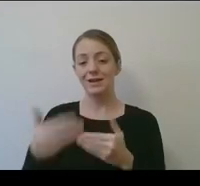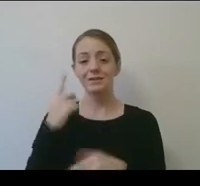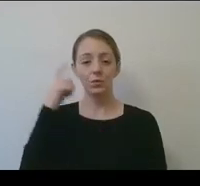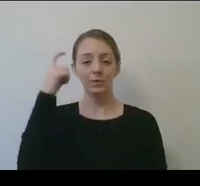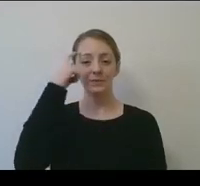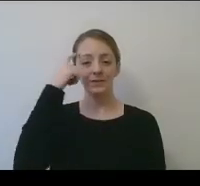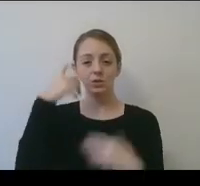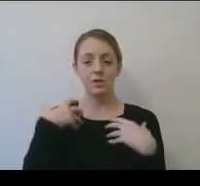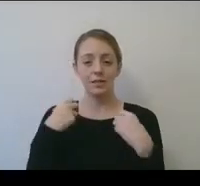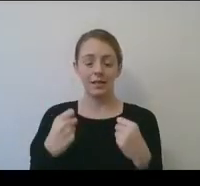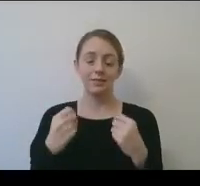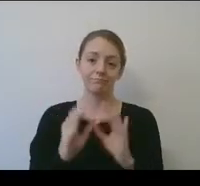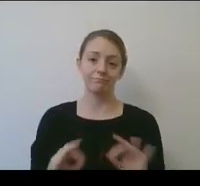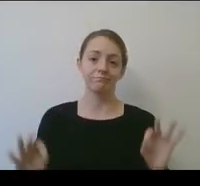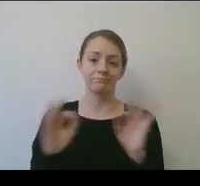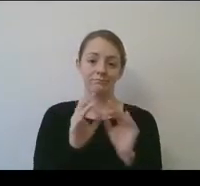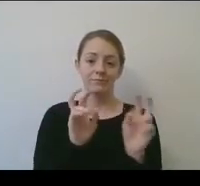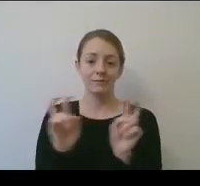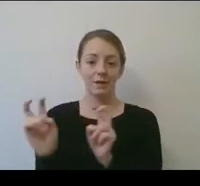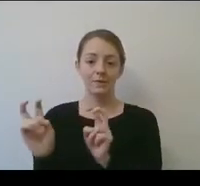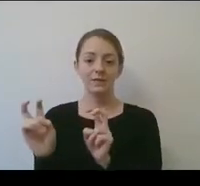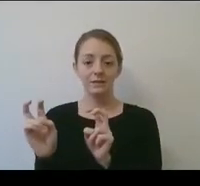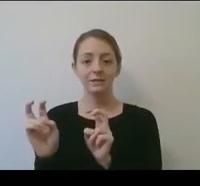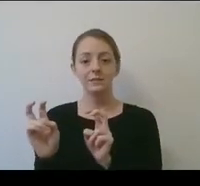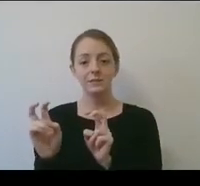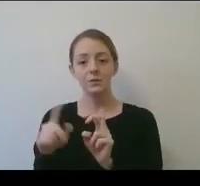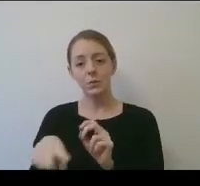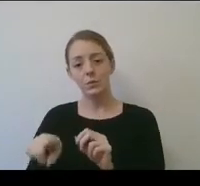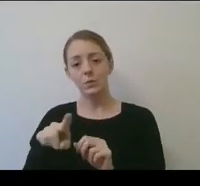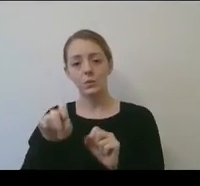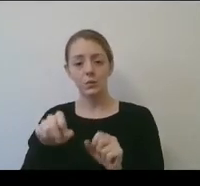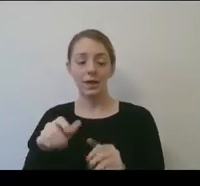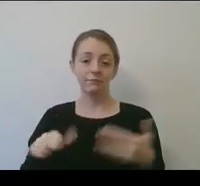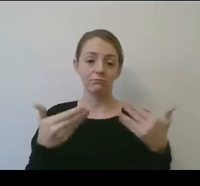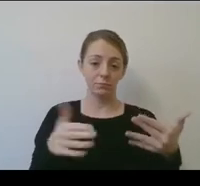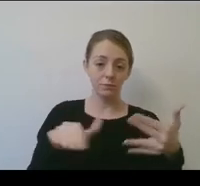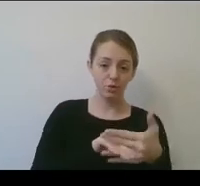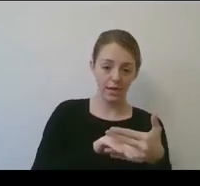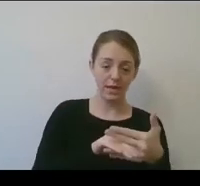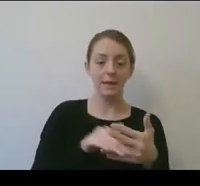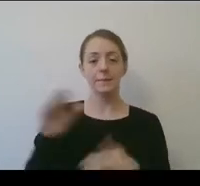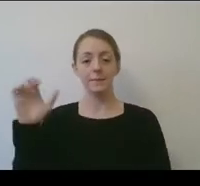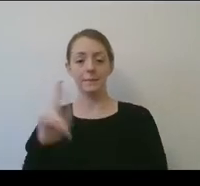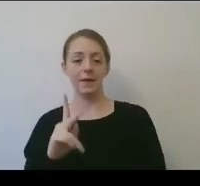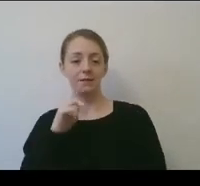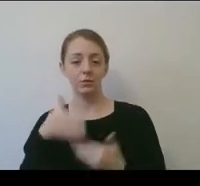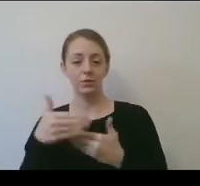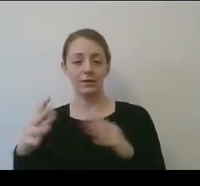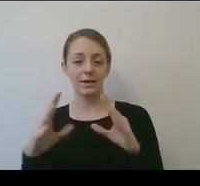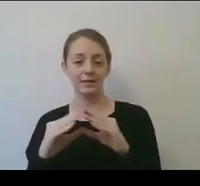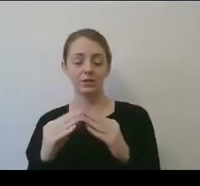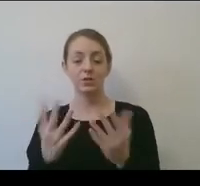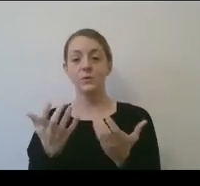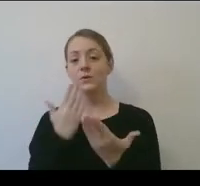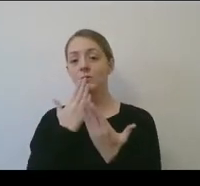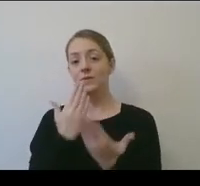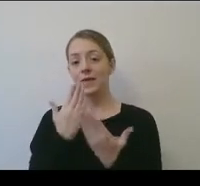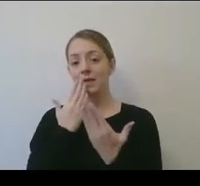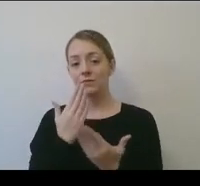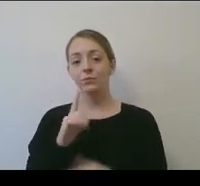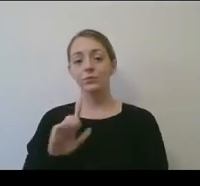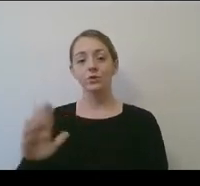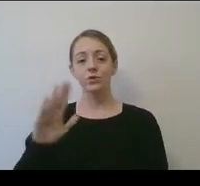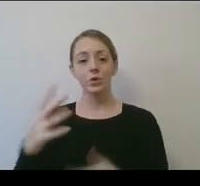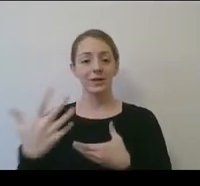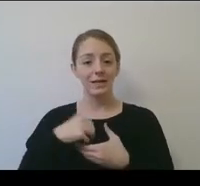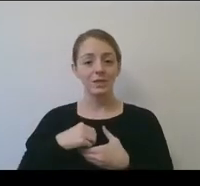very important topic, so I invite you just to stick or take a break, but then come back for this. And I want to thank you for your engagement, for being here,